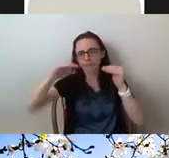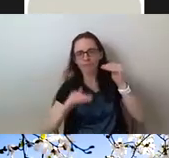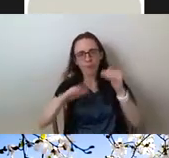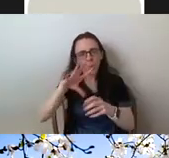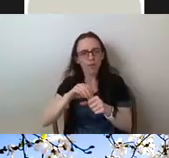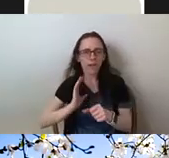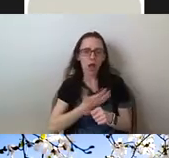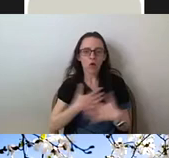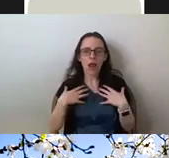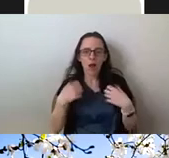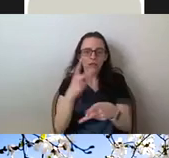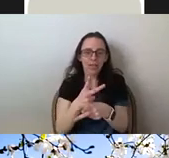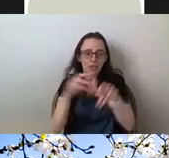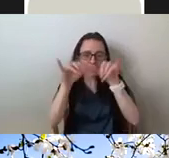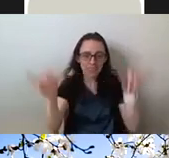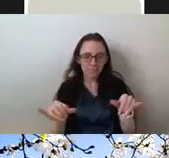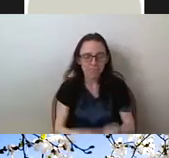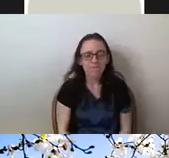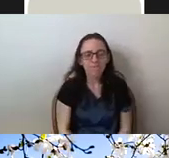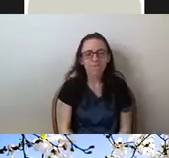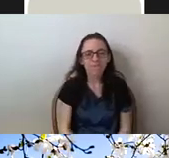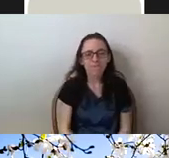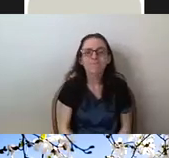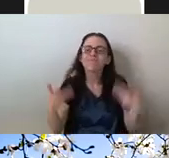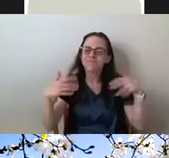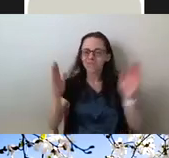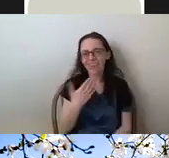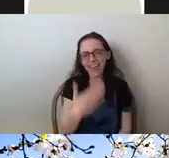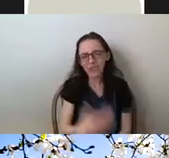system. Yep. That's it. Thank you.